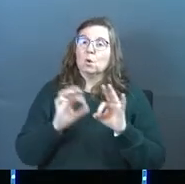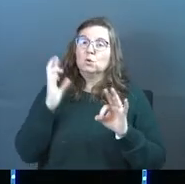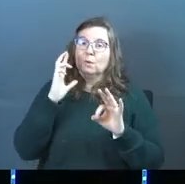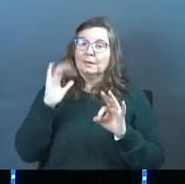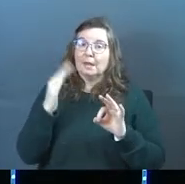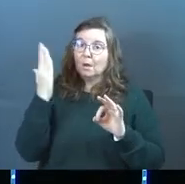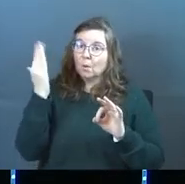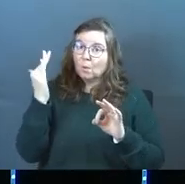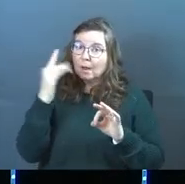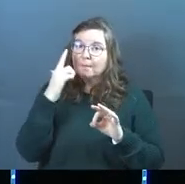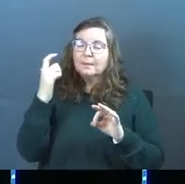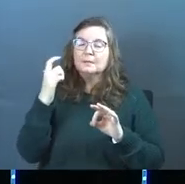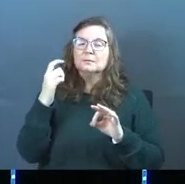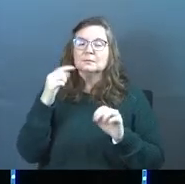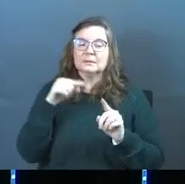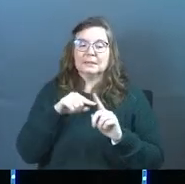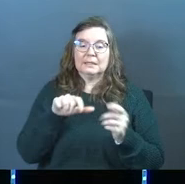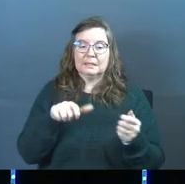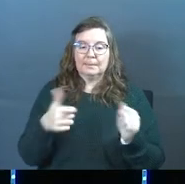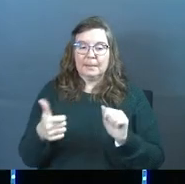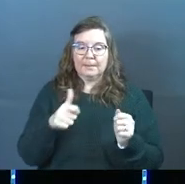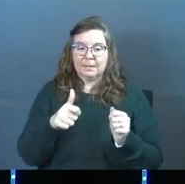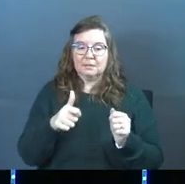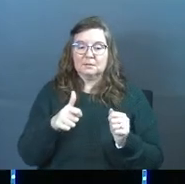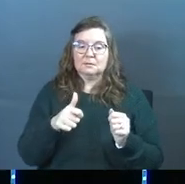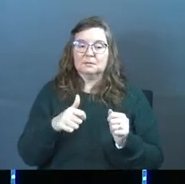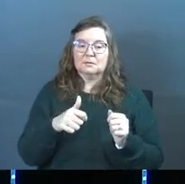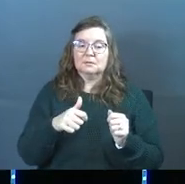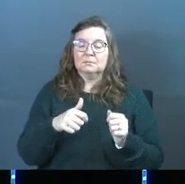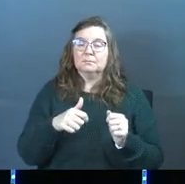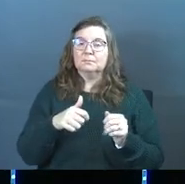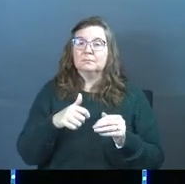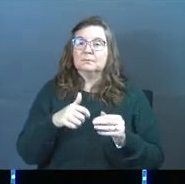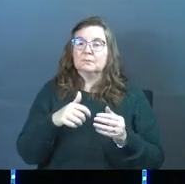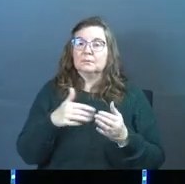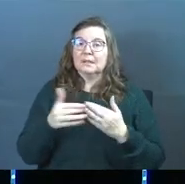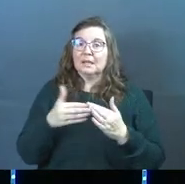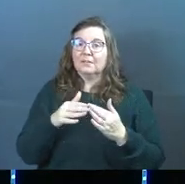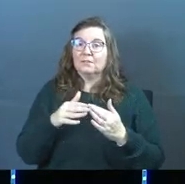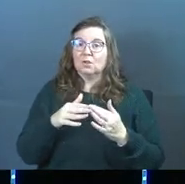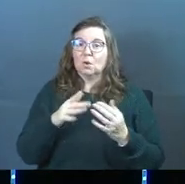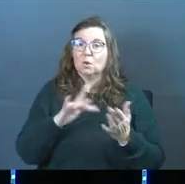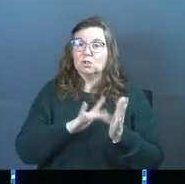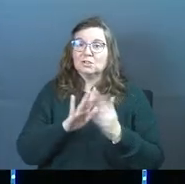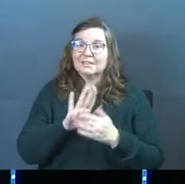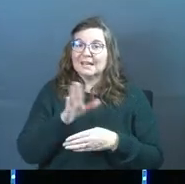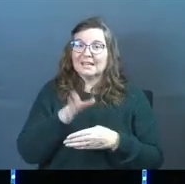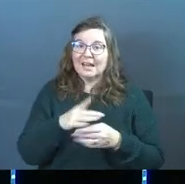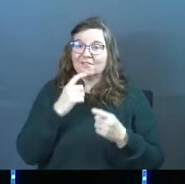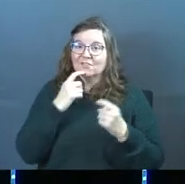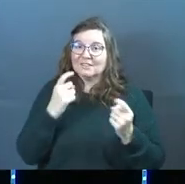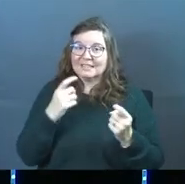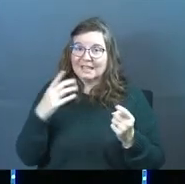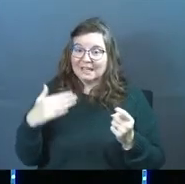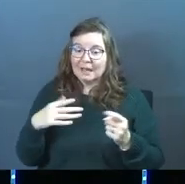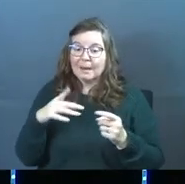realize that. Here's why. Because he's baptized in the Jordan by John the Baptist, even though Jesus had never sinned before. But he did it to